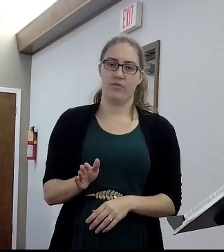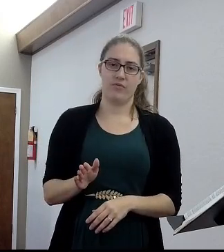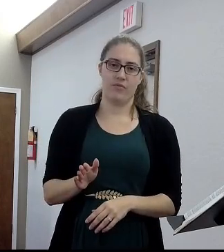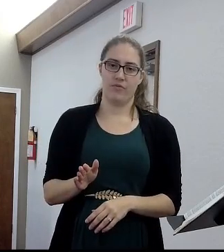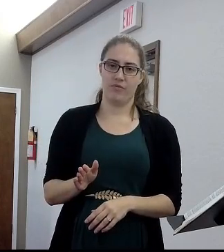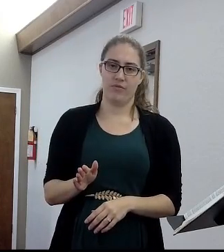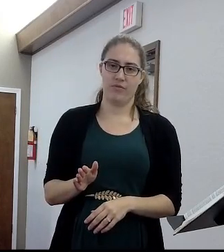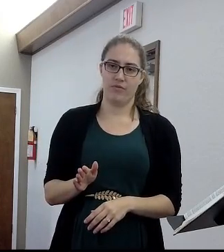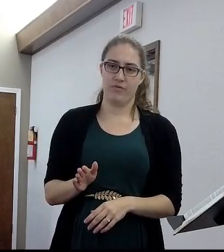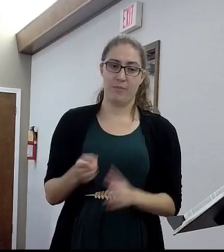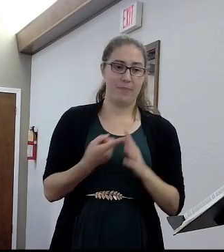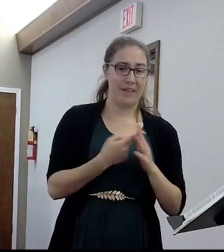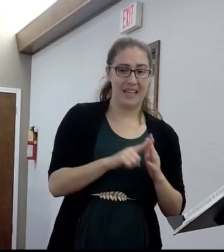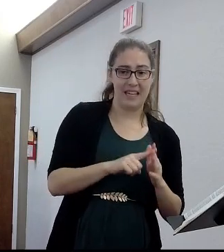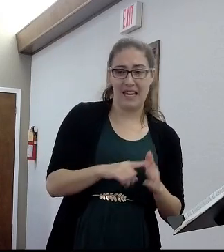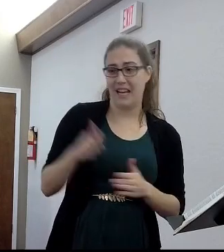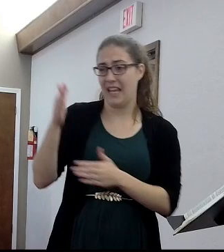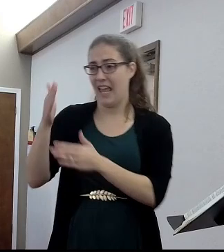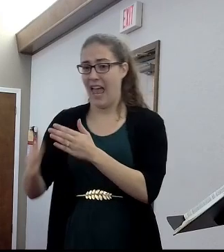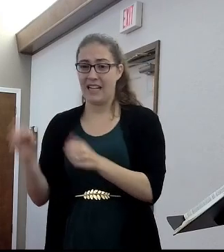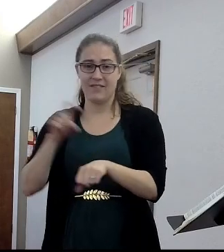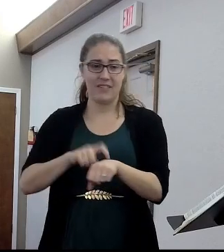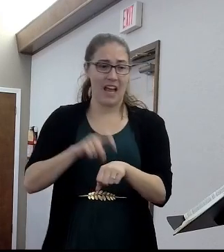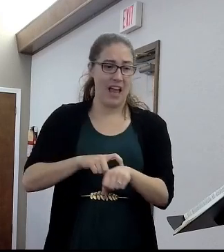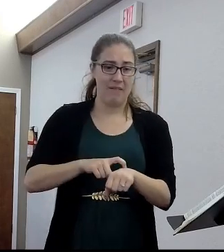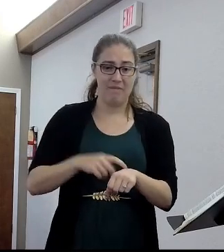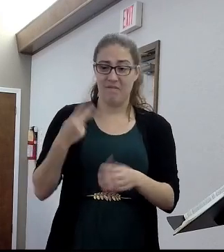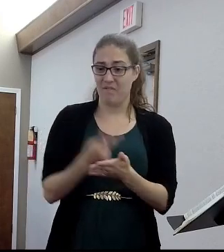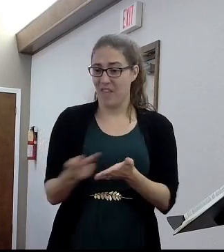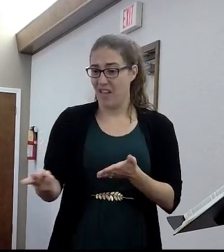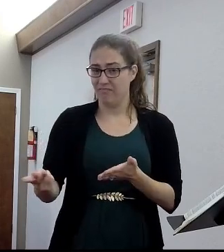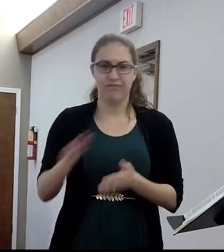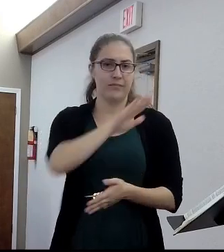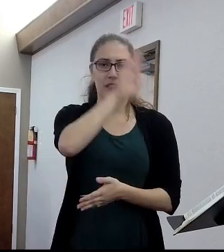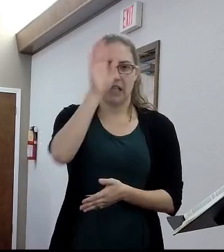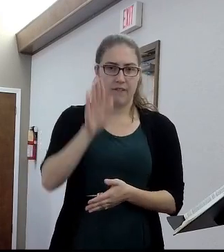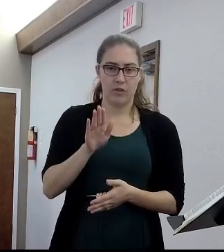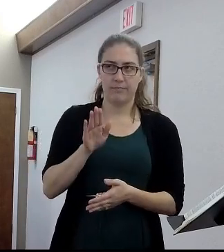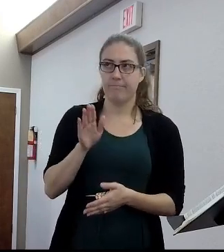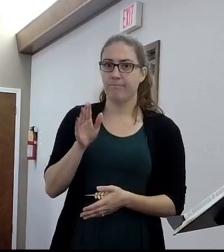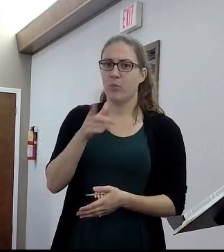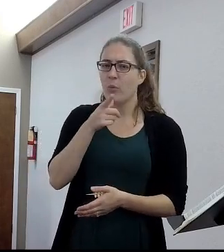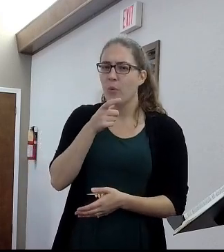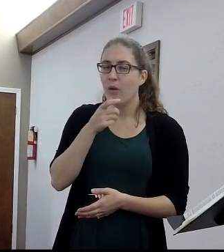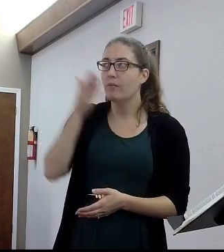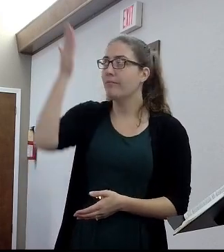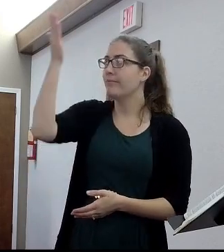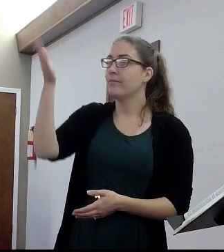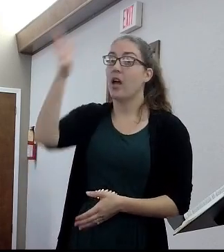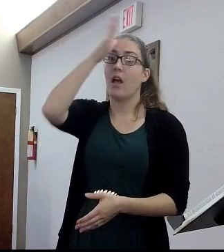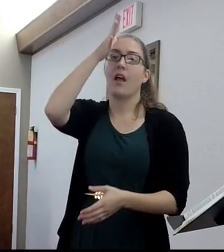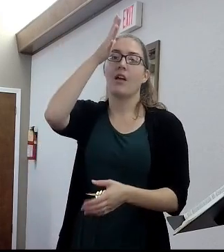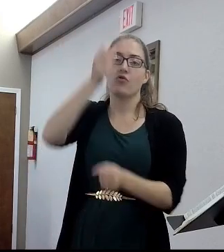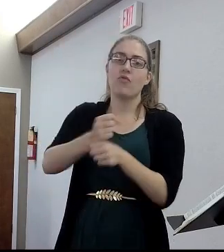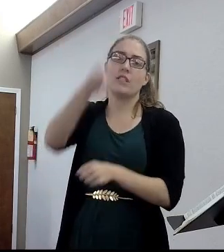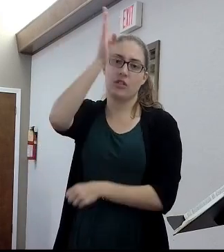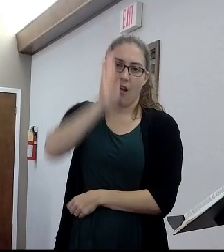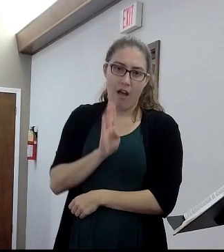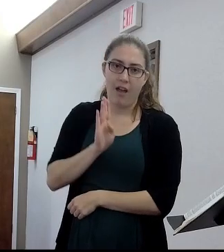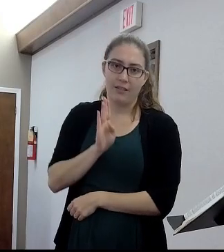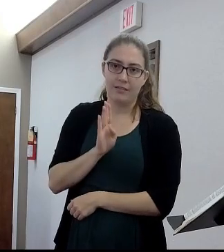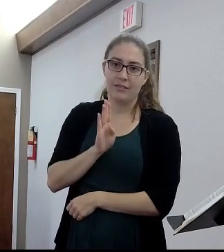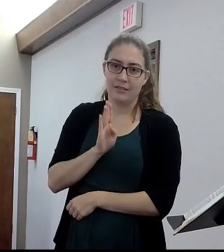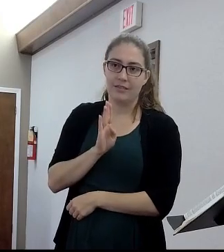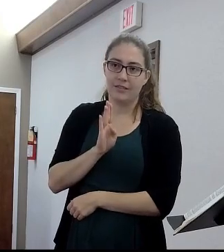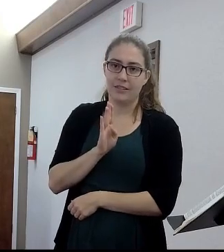beginning to end. You can put your trust in God. And when your fear is misplaced, your fear should be in the Lord,